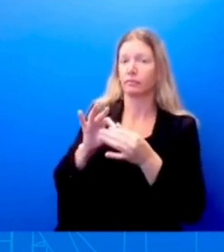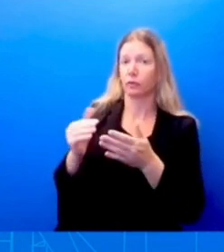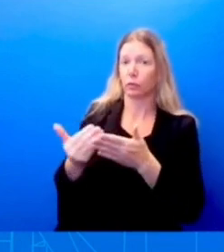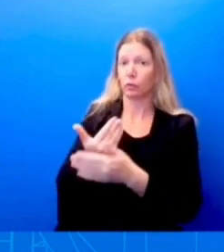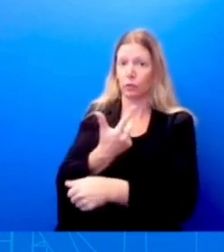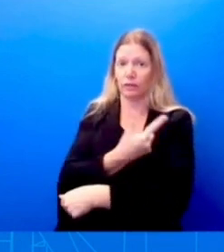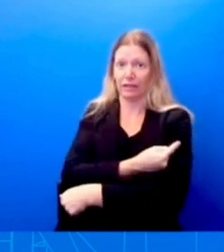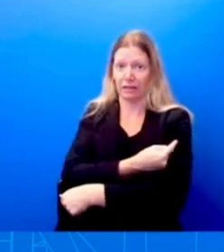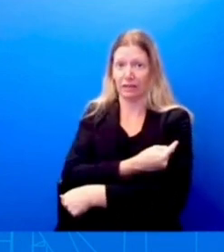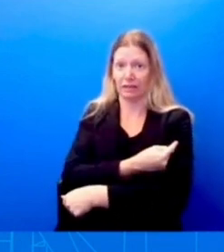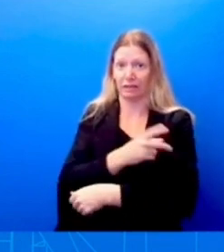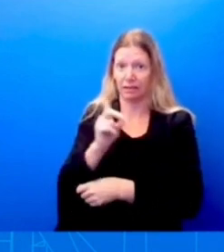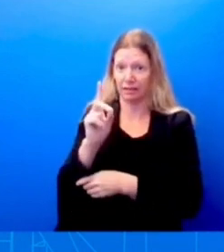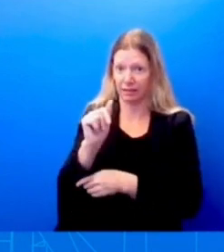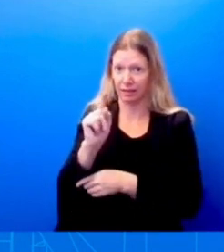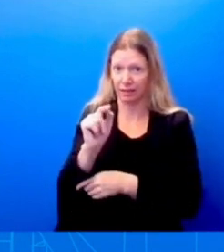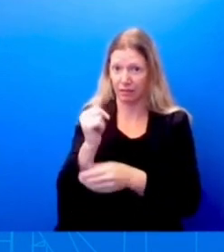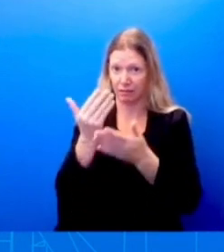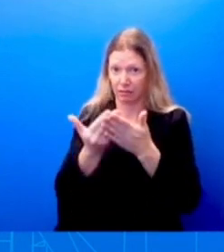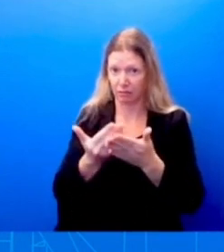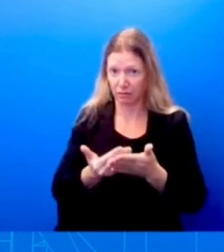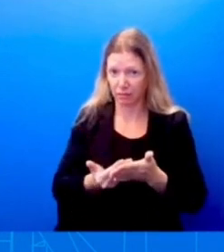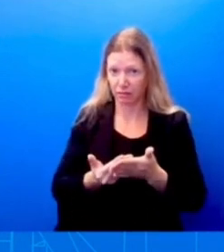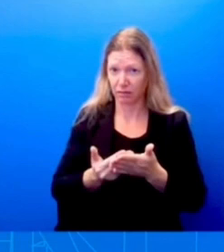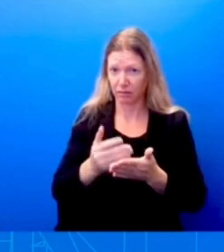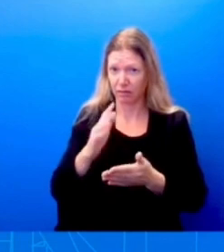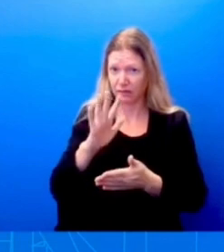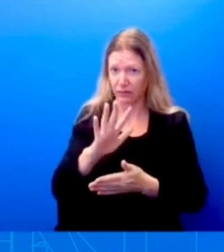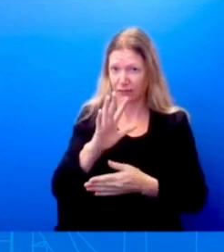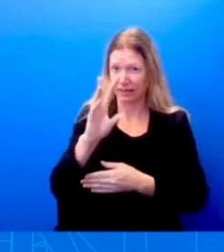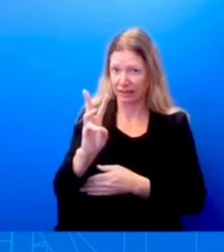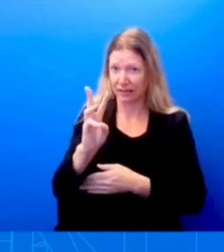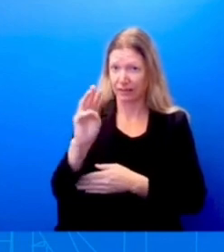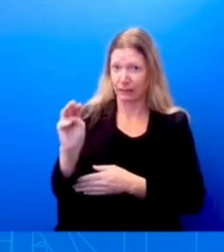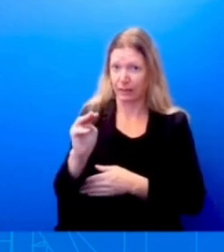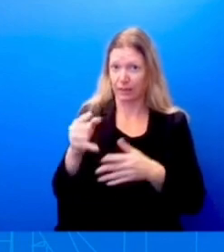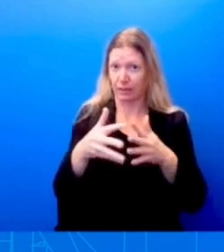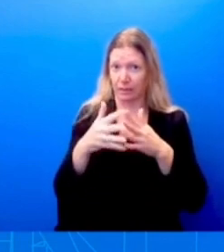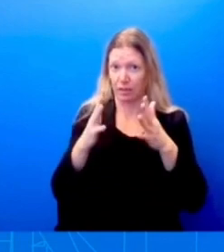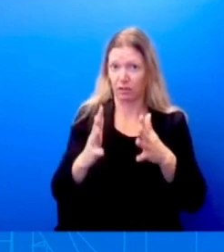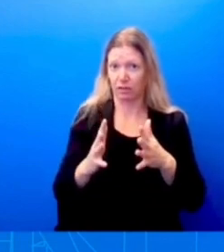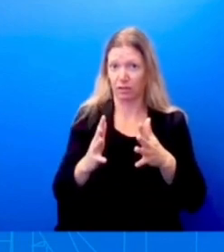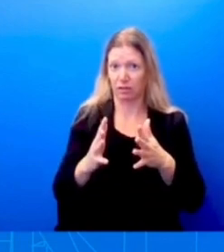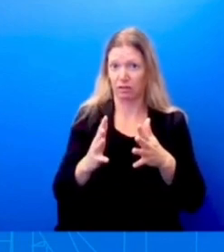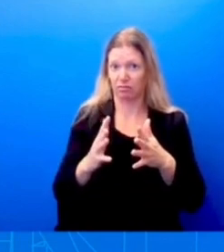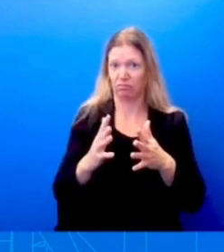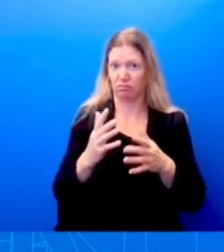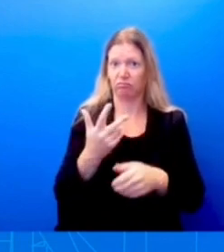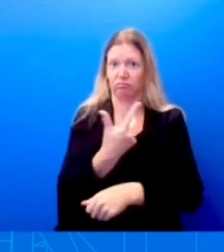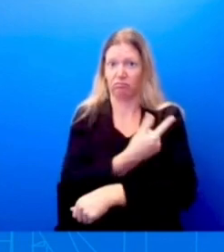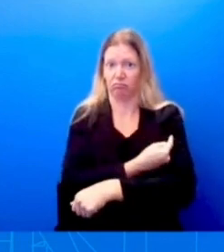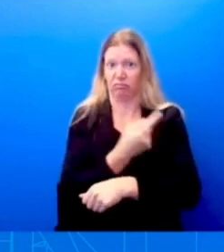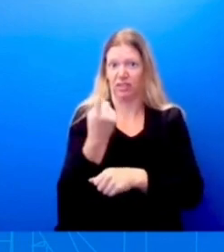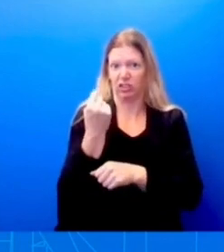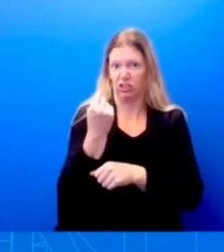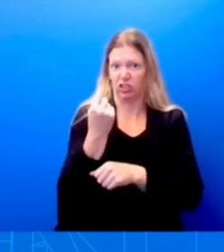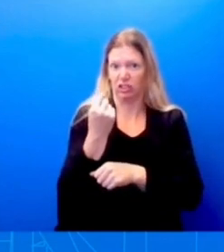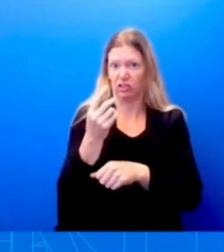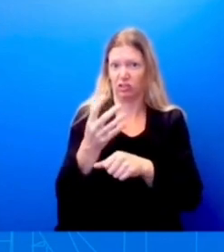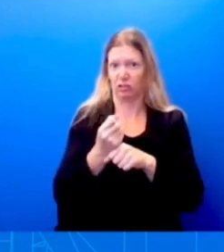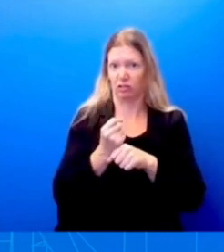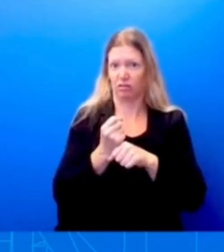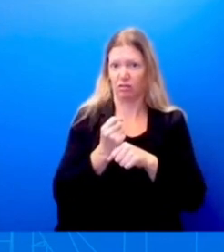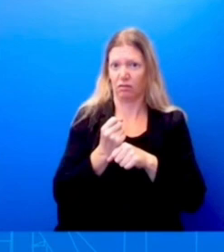56 million Americans, 17% of the population received the updated shot last year. What type of public messaging campaign